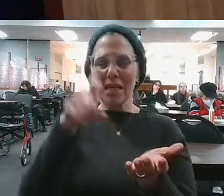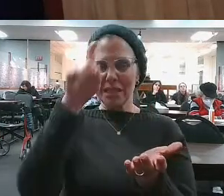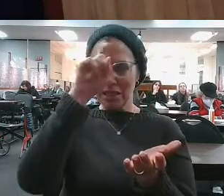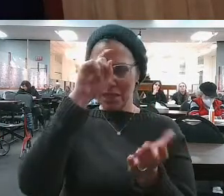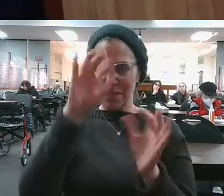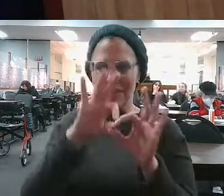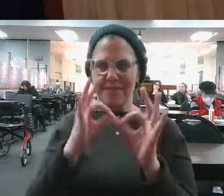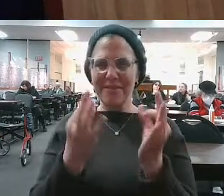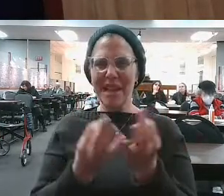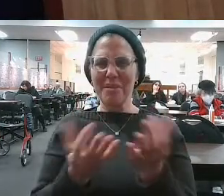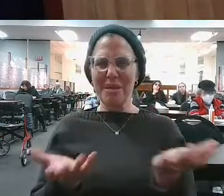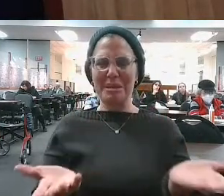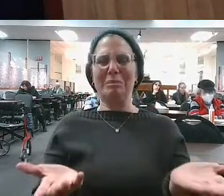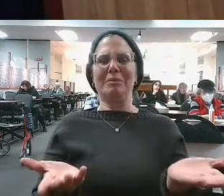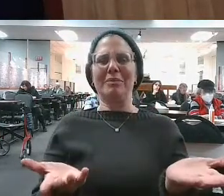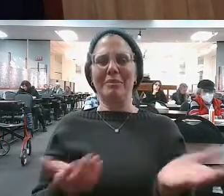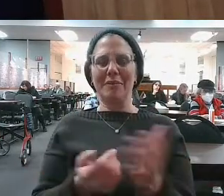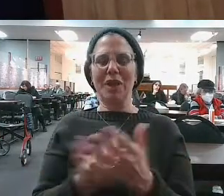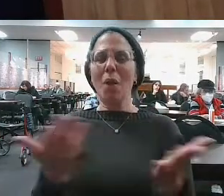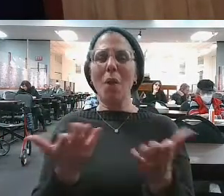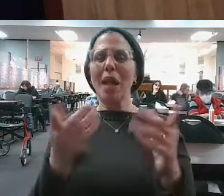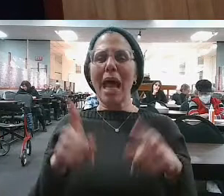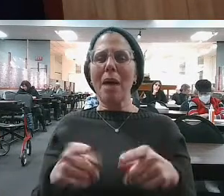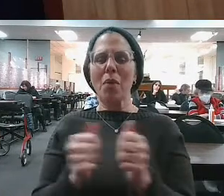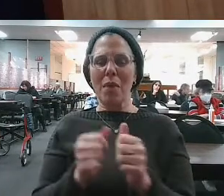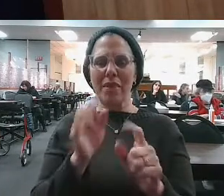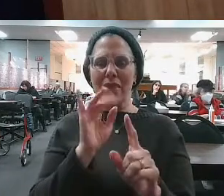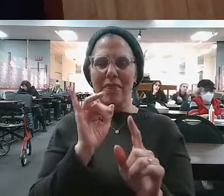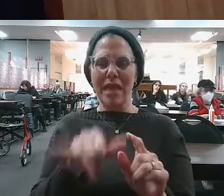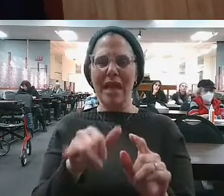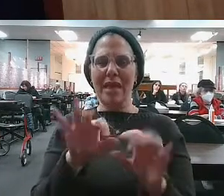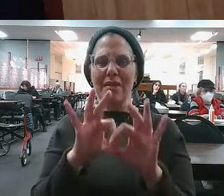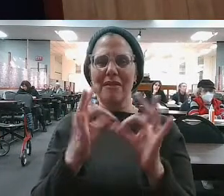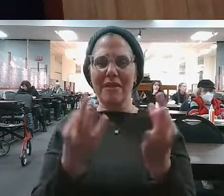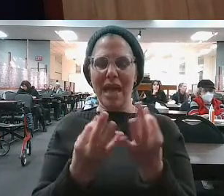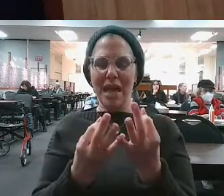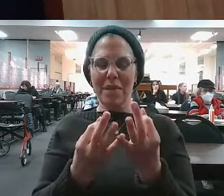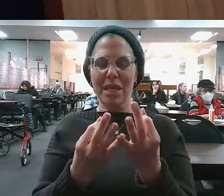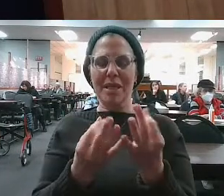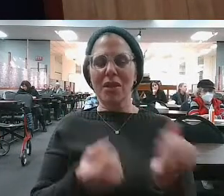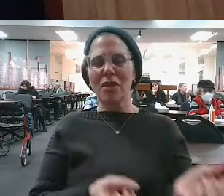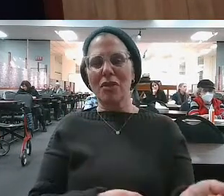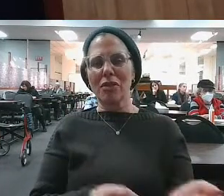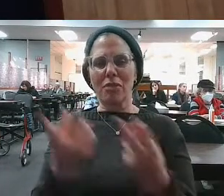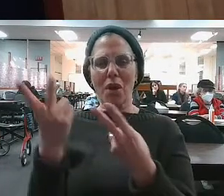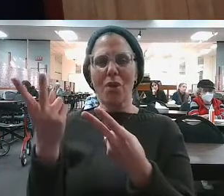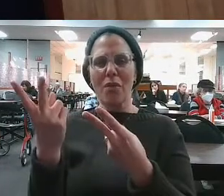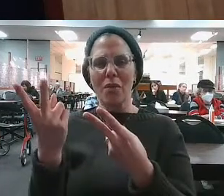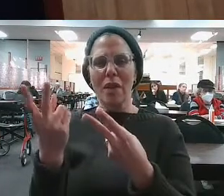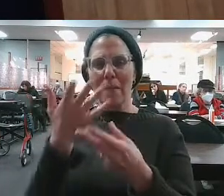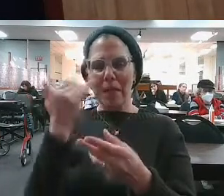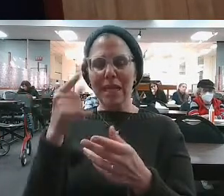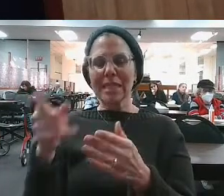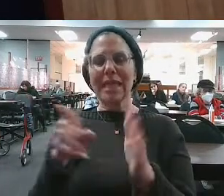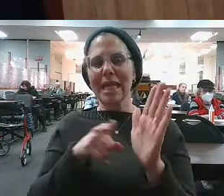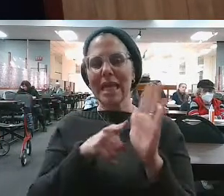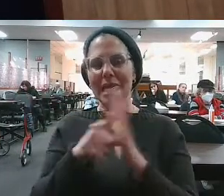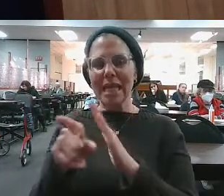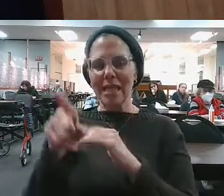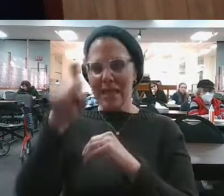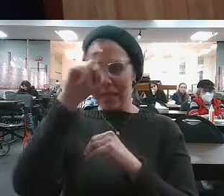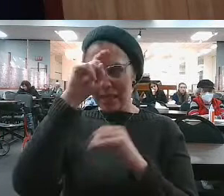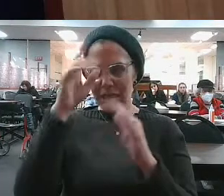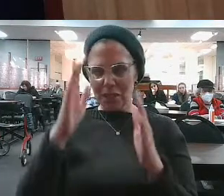surrogate family? Paro. What happens to the surrogate family? He's rejected by the surrogate family as well. Now granted, it's because he killed an